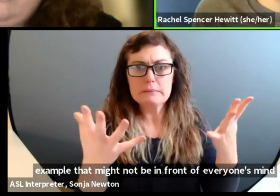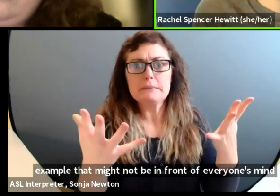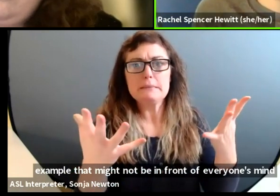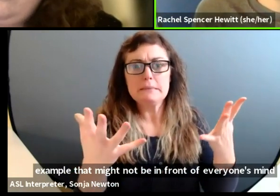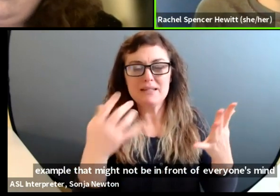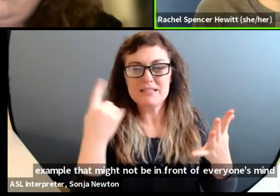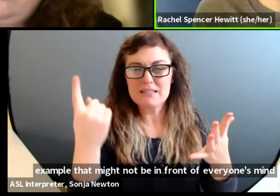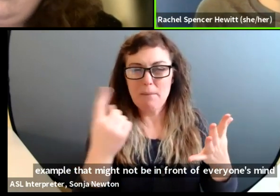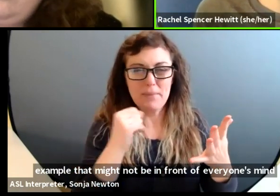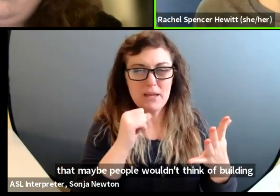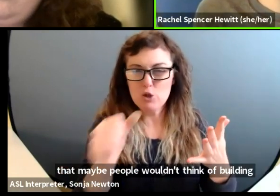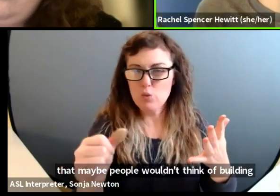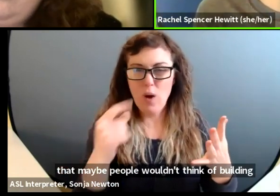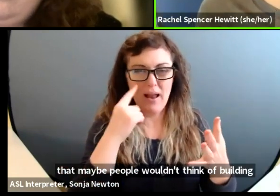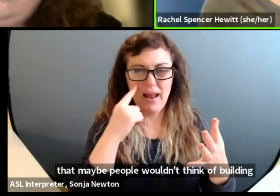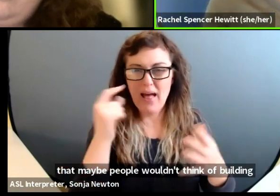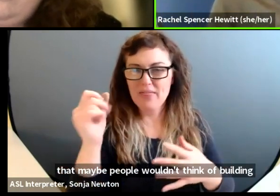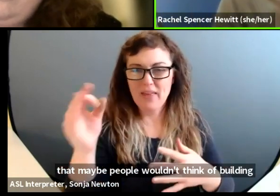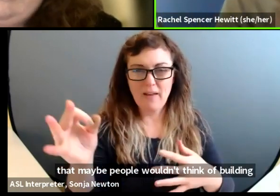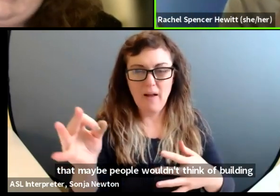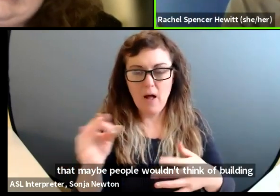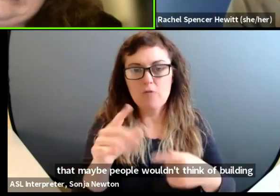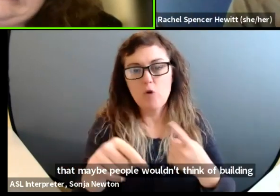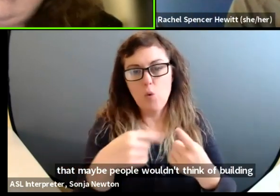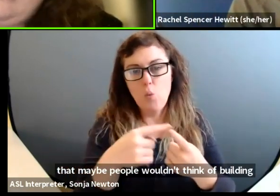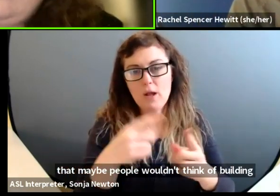of when building out budgets or applying for grants?